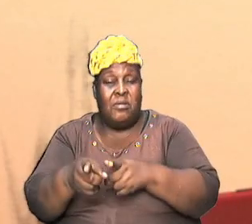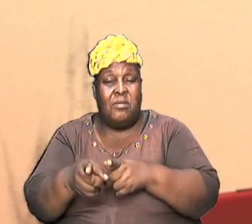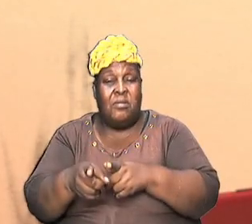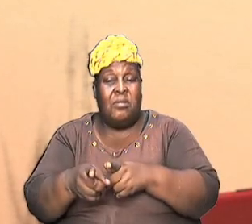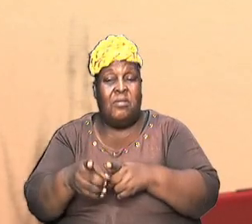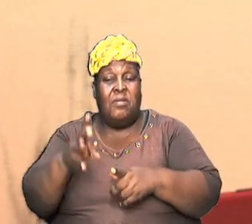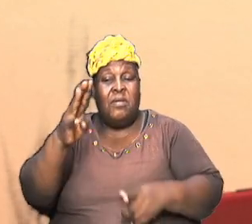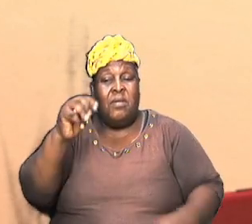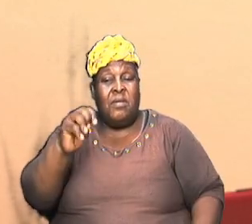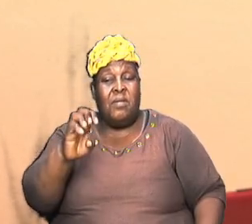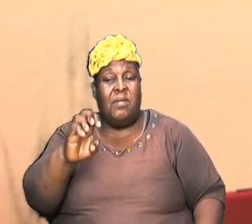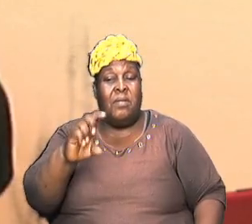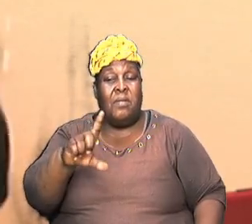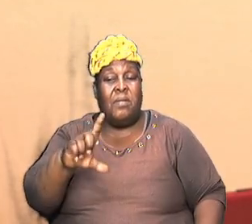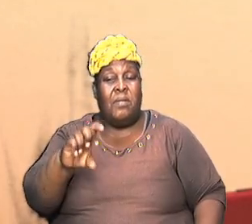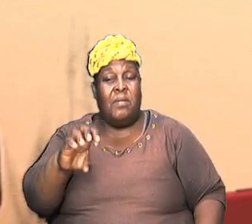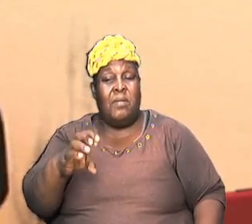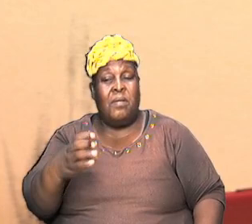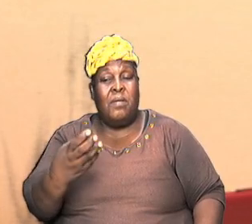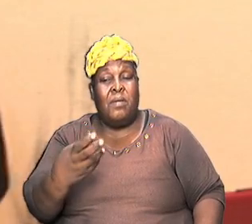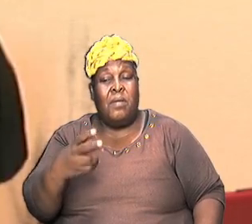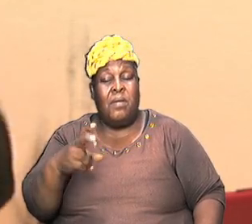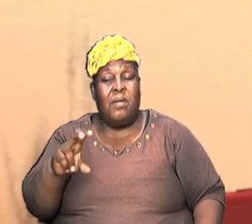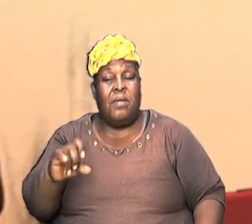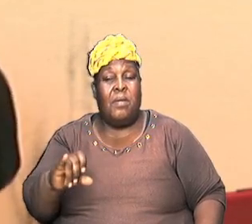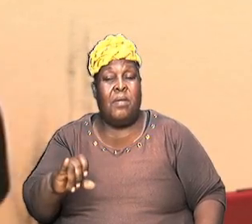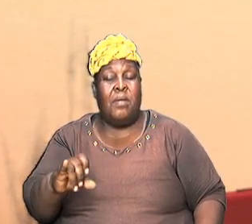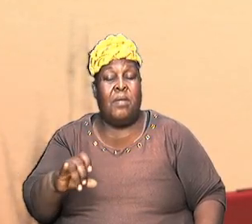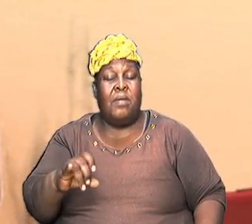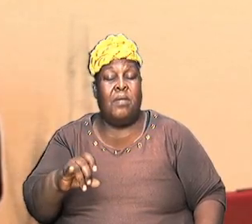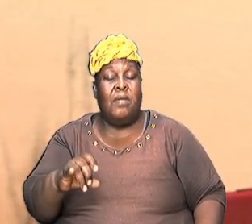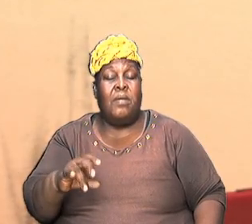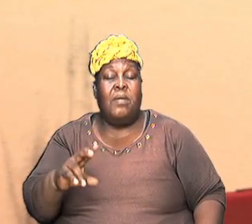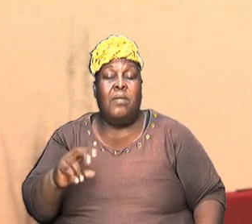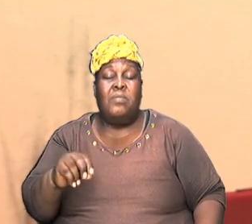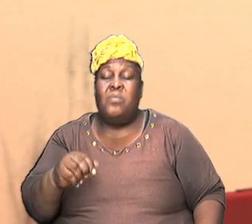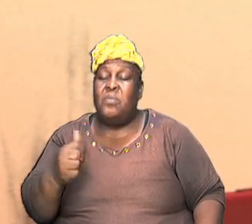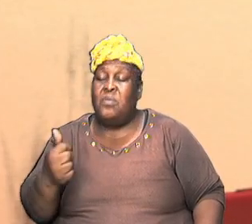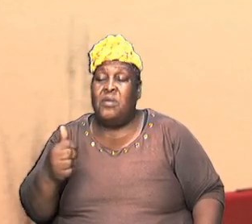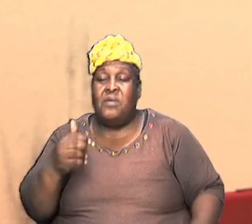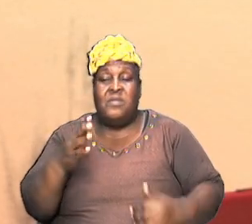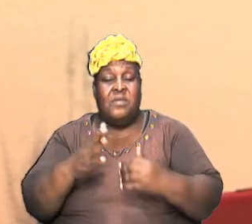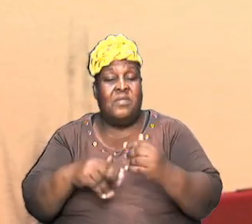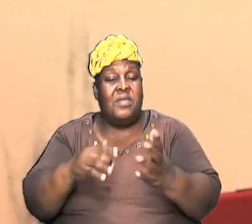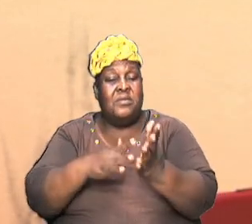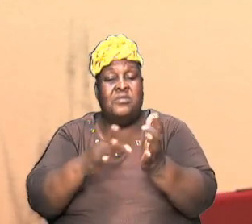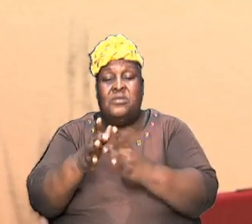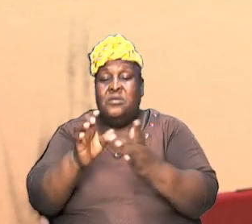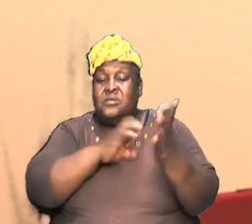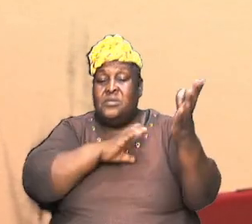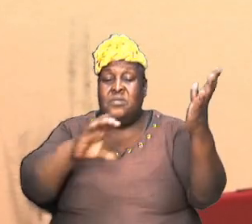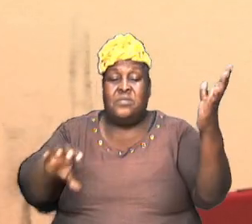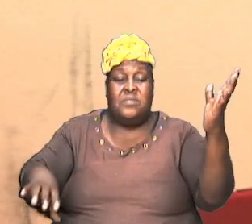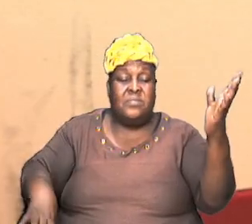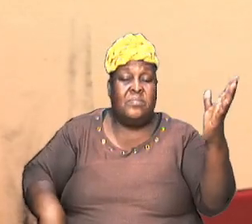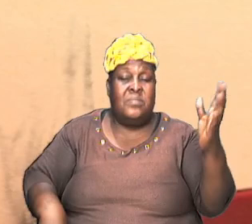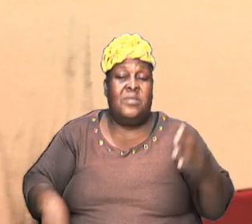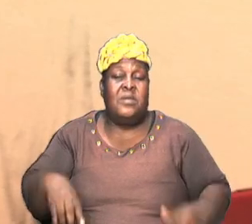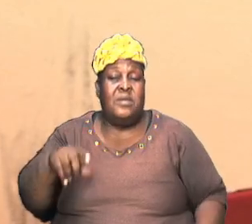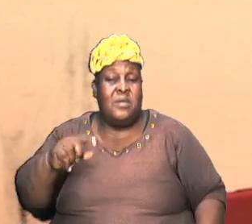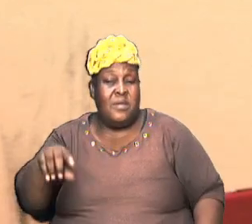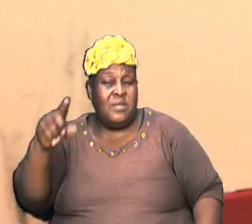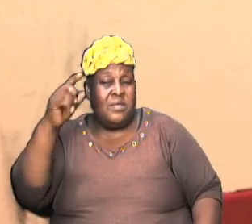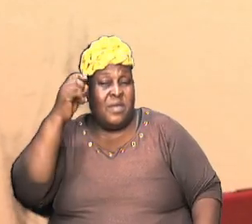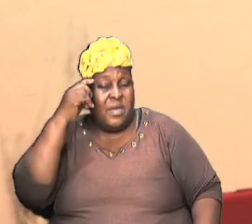none other than Jesus Christ and he was telling us this in the book of Genesis I think we need to read that book I